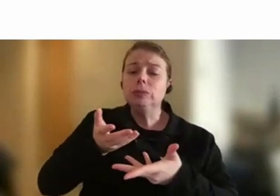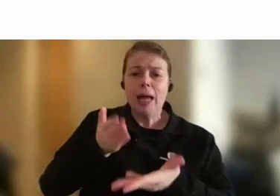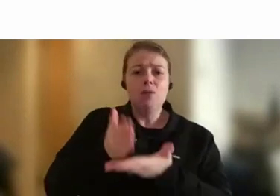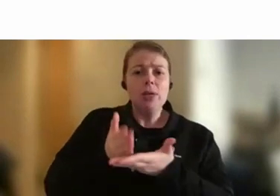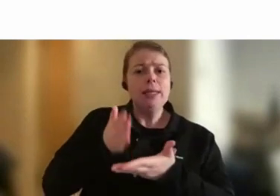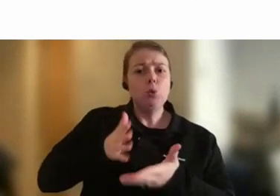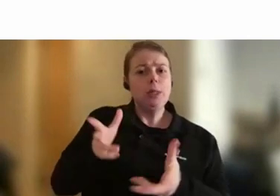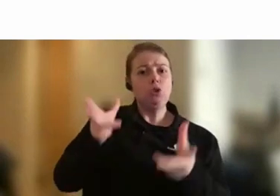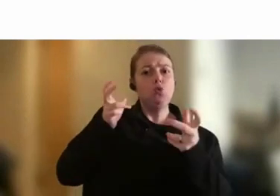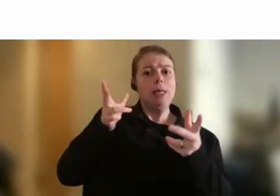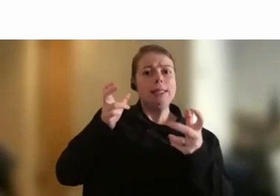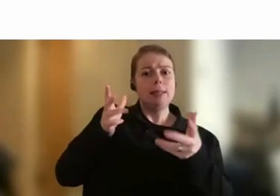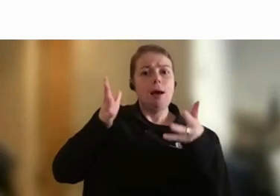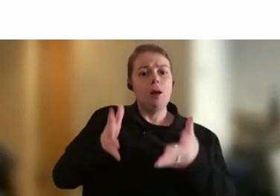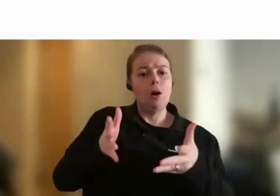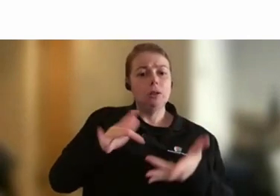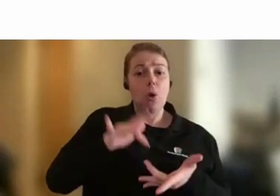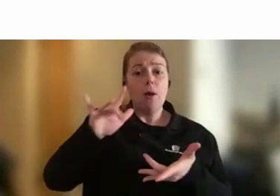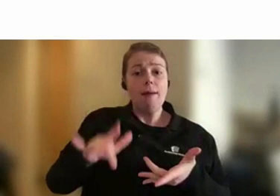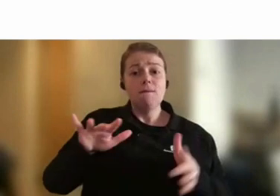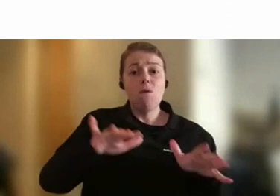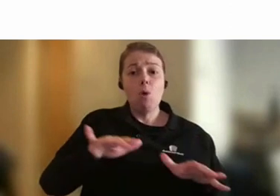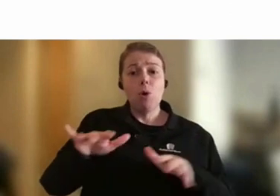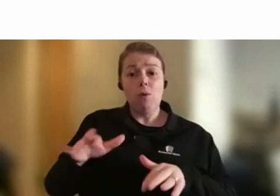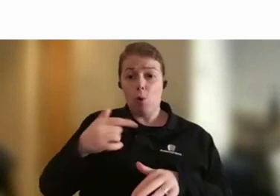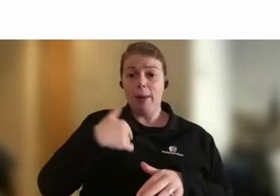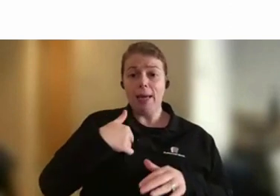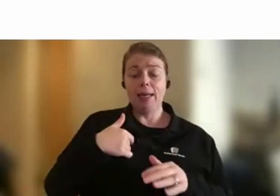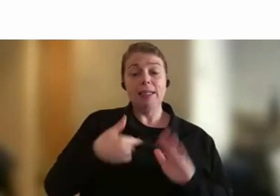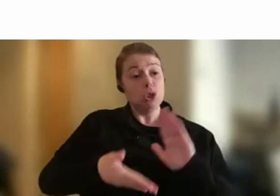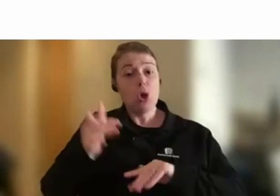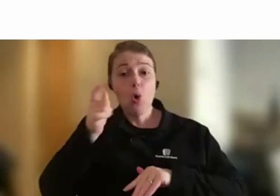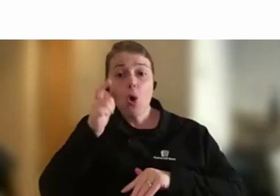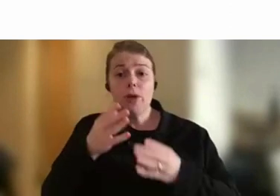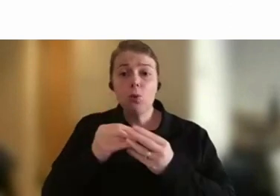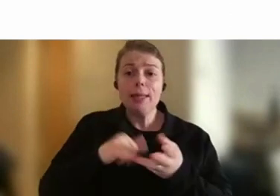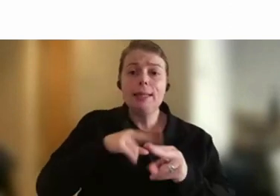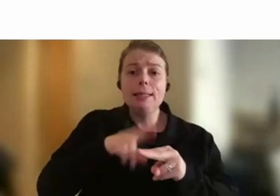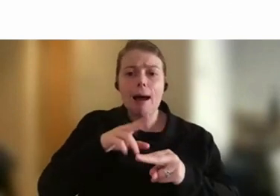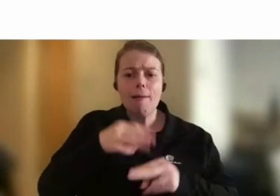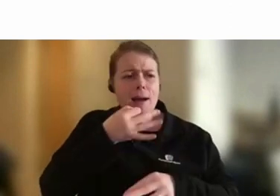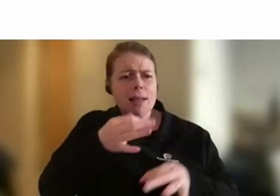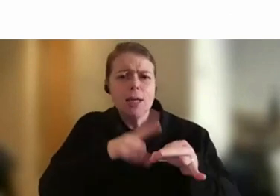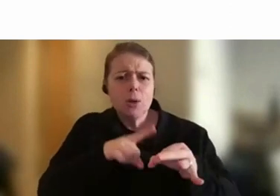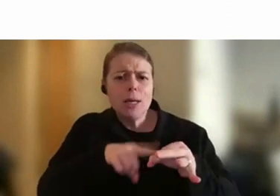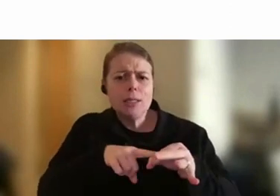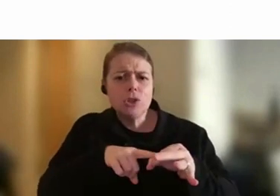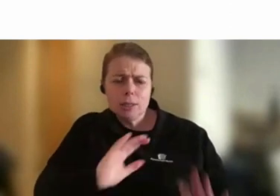informal for me is taking people out for coffee, asking a few questions, being curious, but then listening.